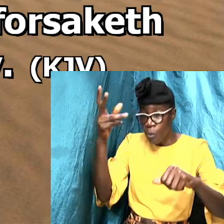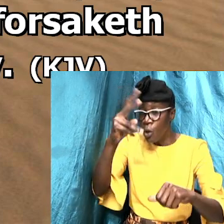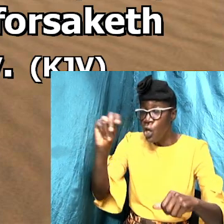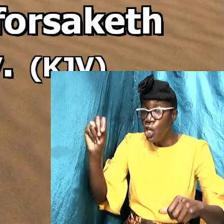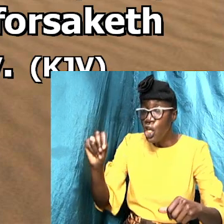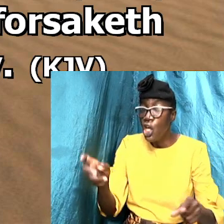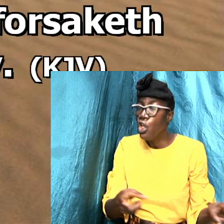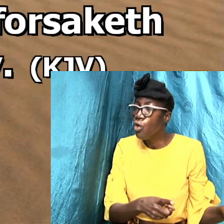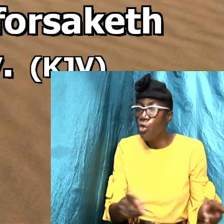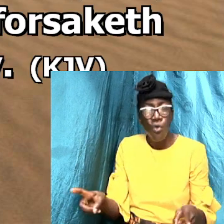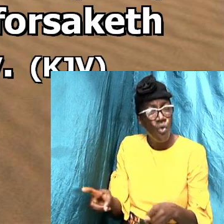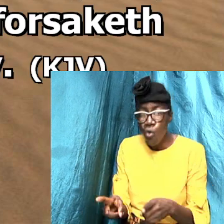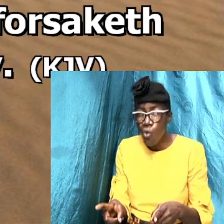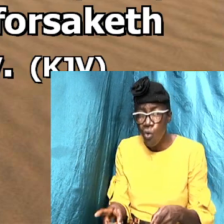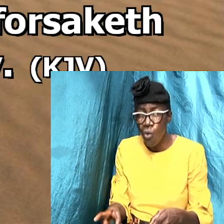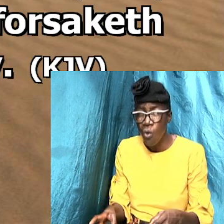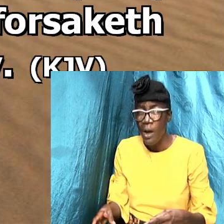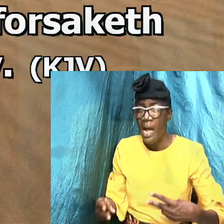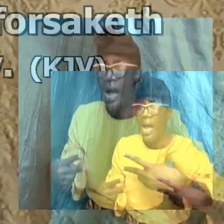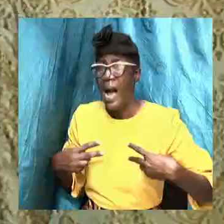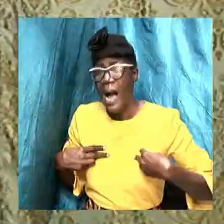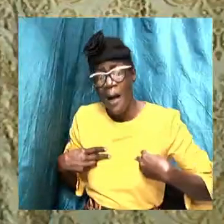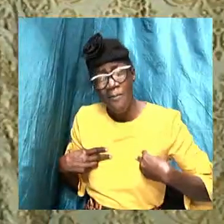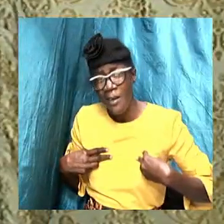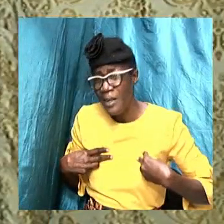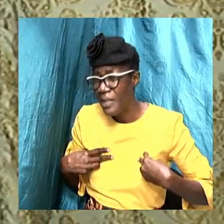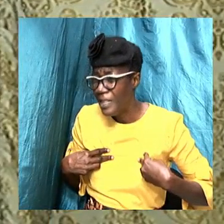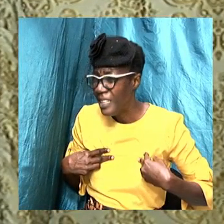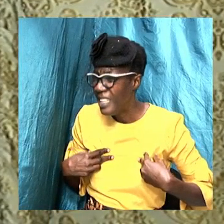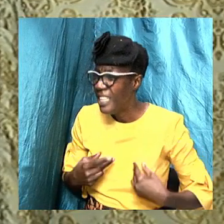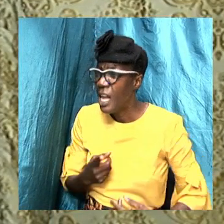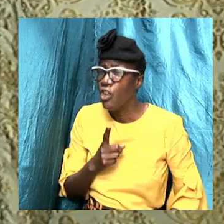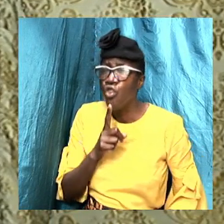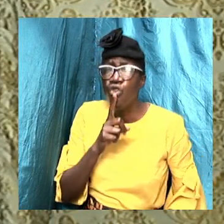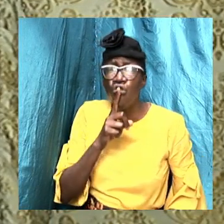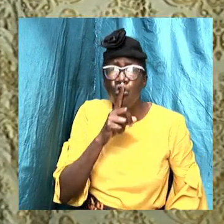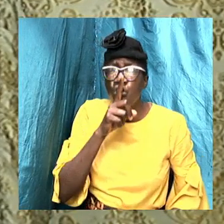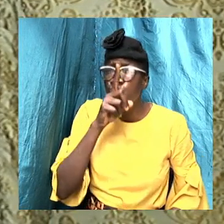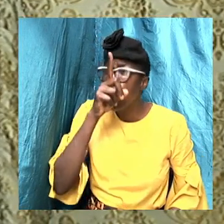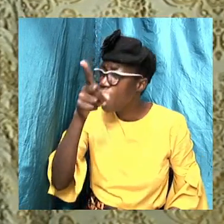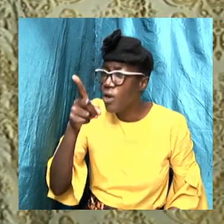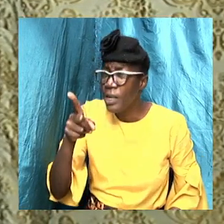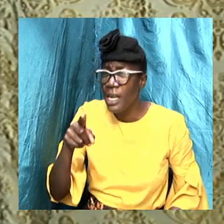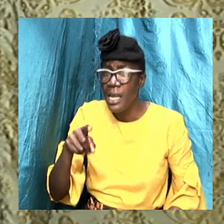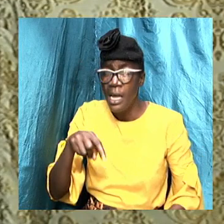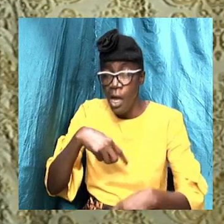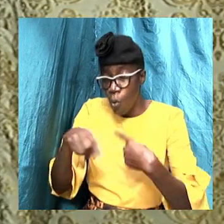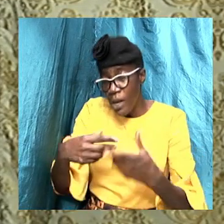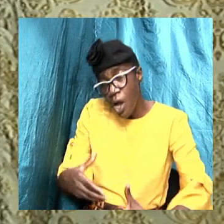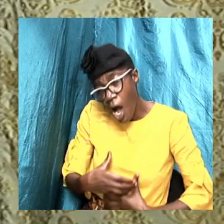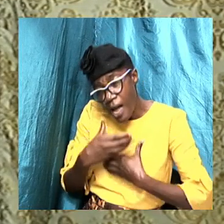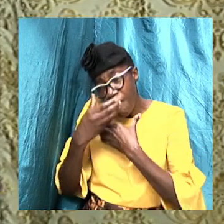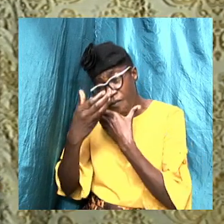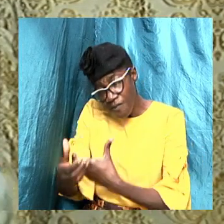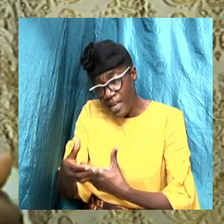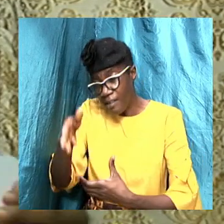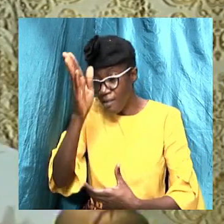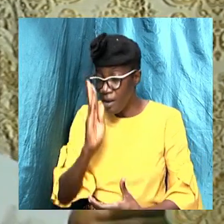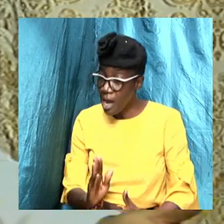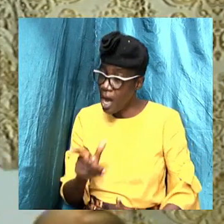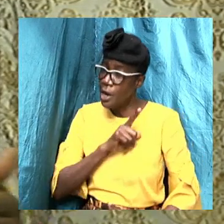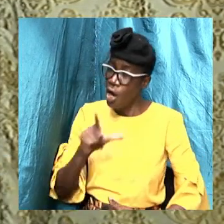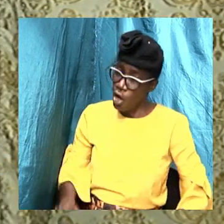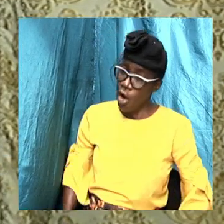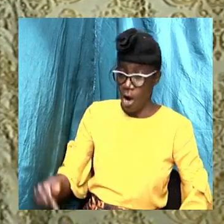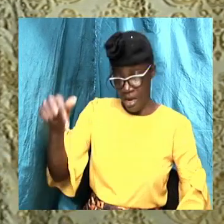individuals is to have that determination that while we confess to God and say, Lord, this is the thing